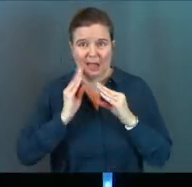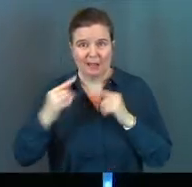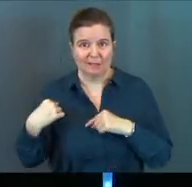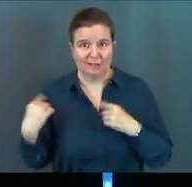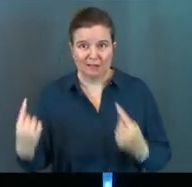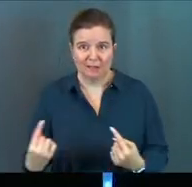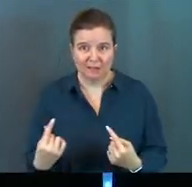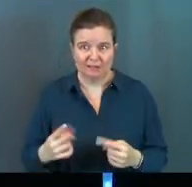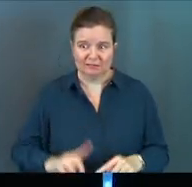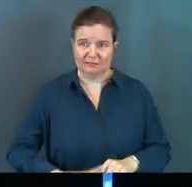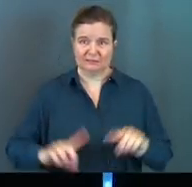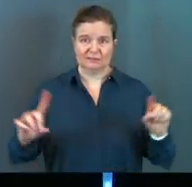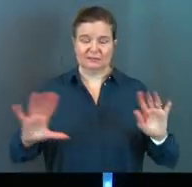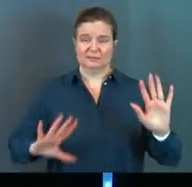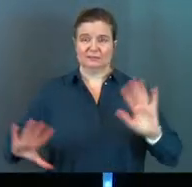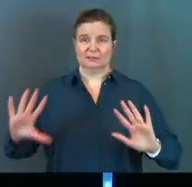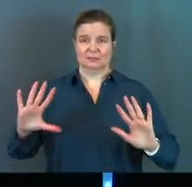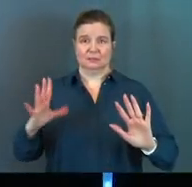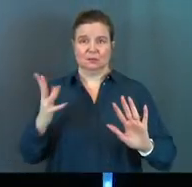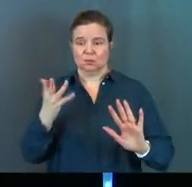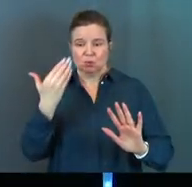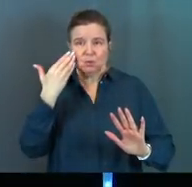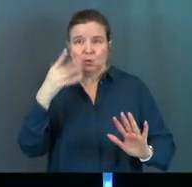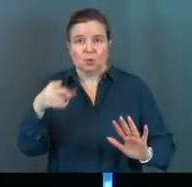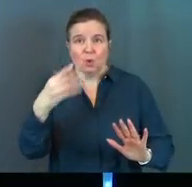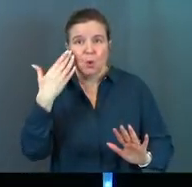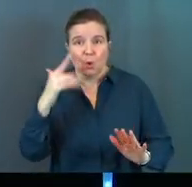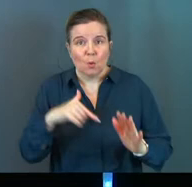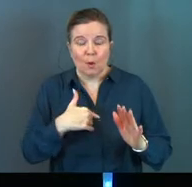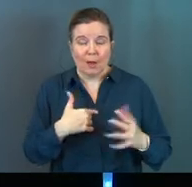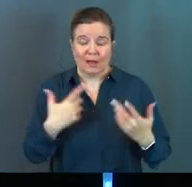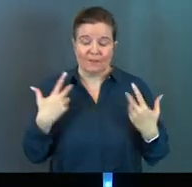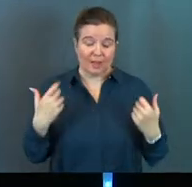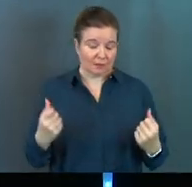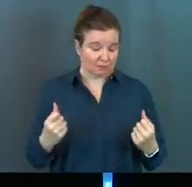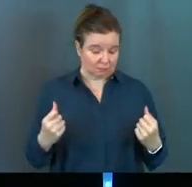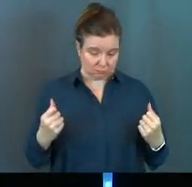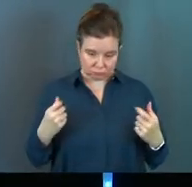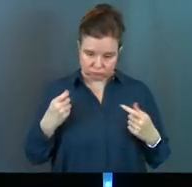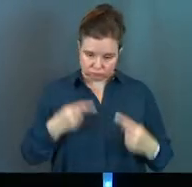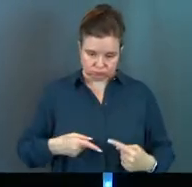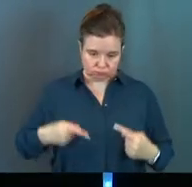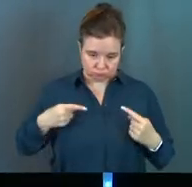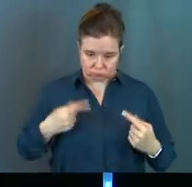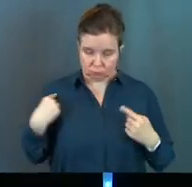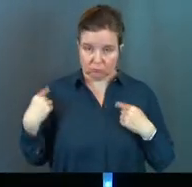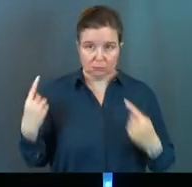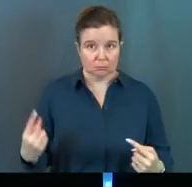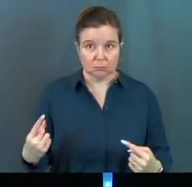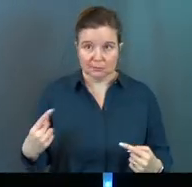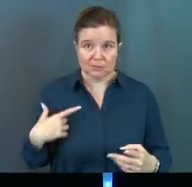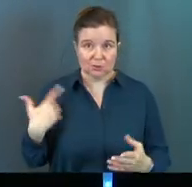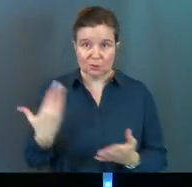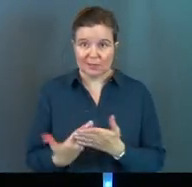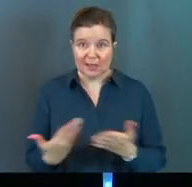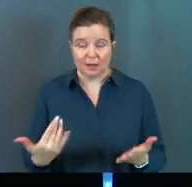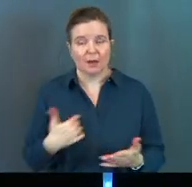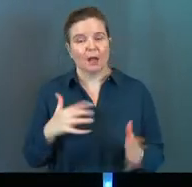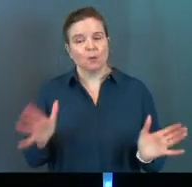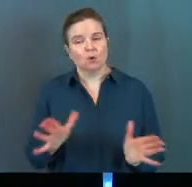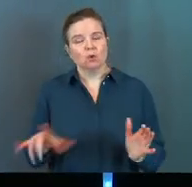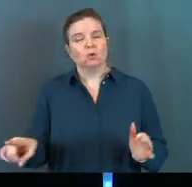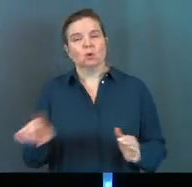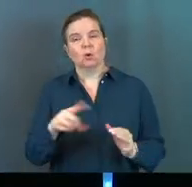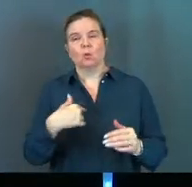from. You don't know what I've overcome already just to get here. And I just want to